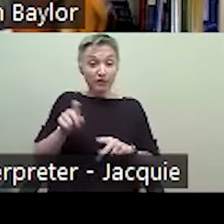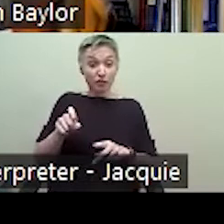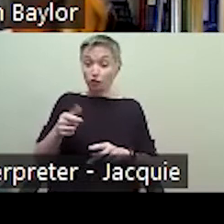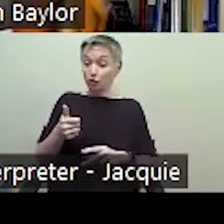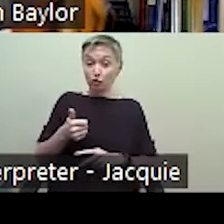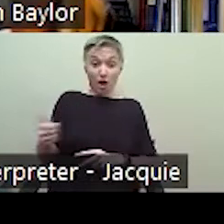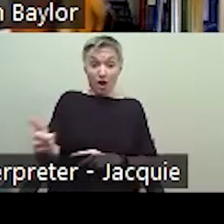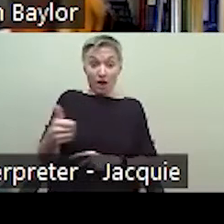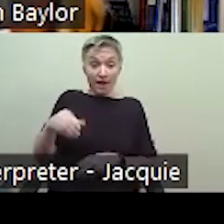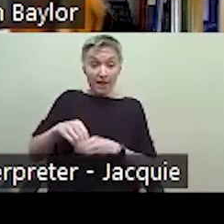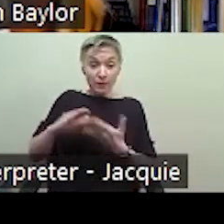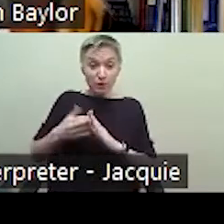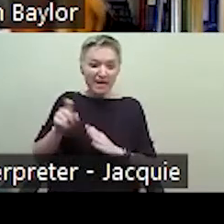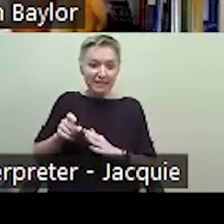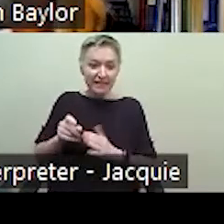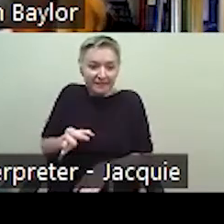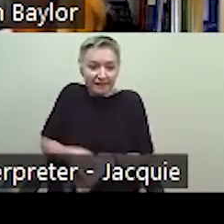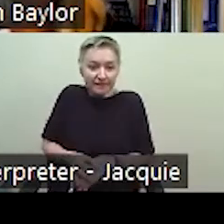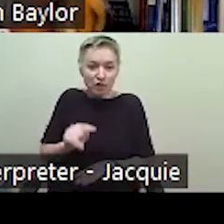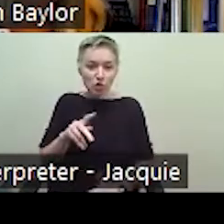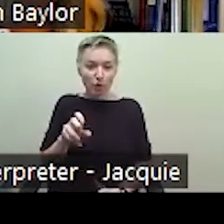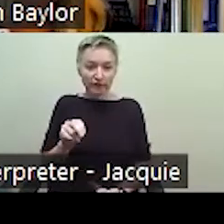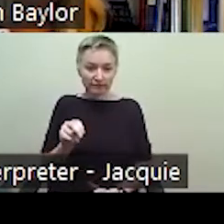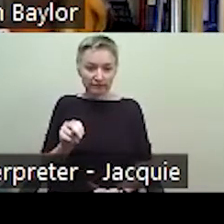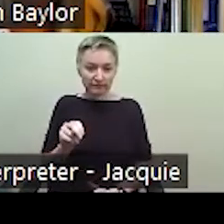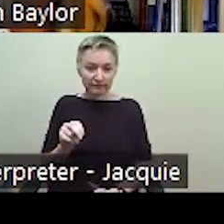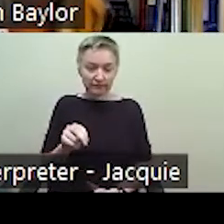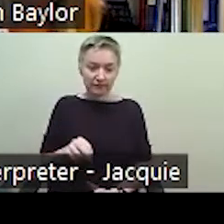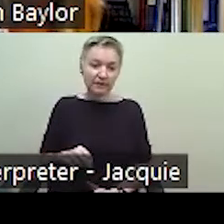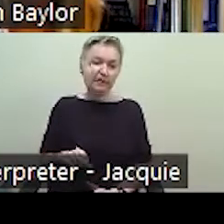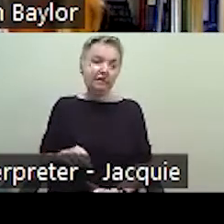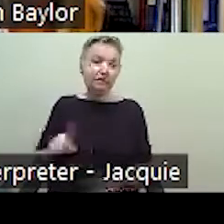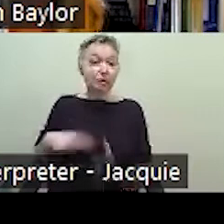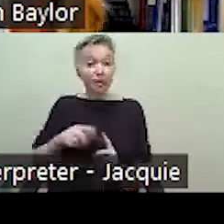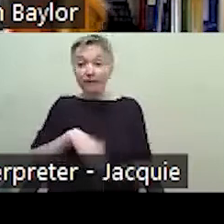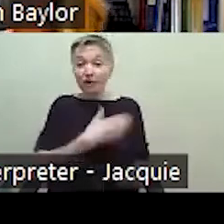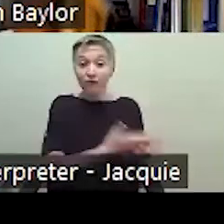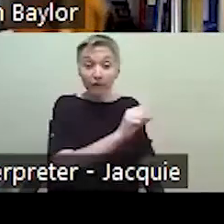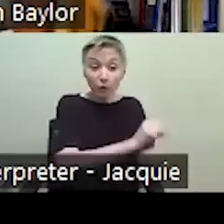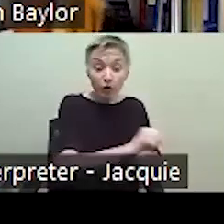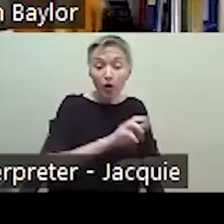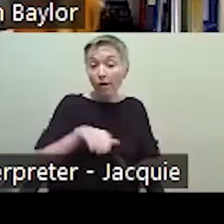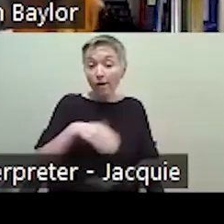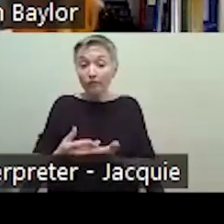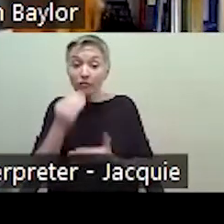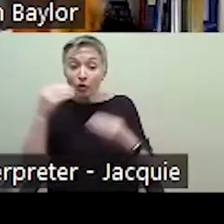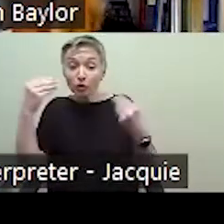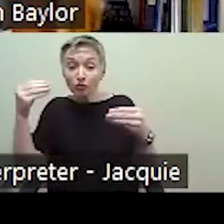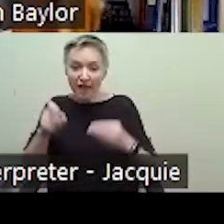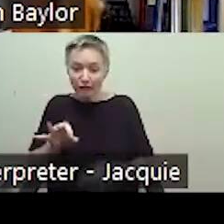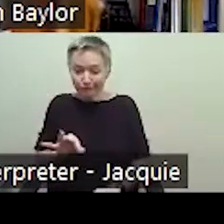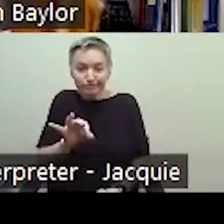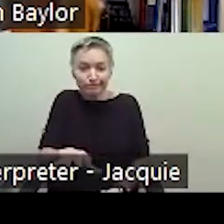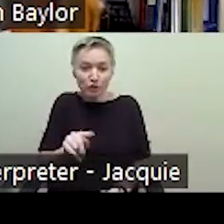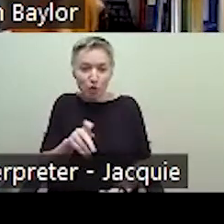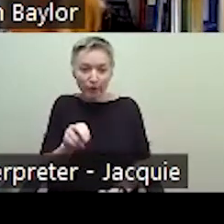token to get them there. So it is collected when they arrive to work, or when they arrive to the grocery store, or, you know,